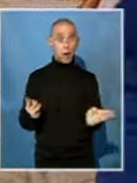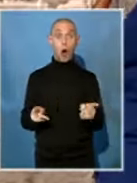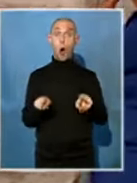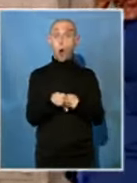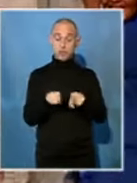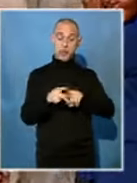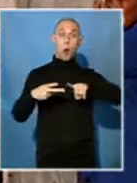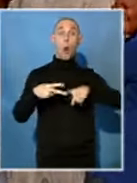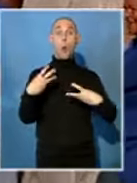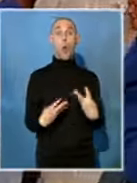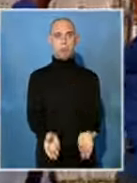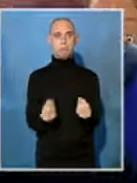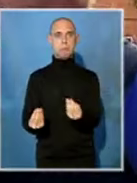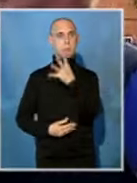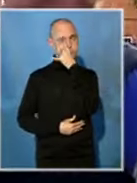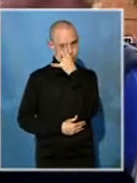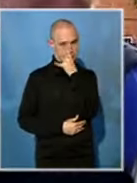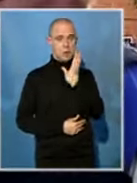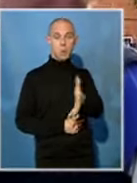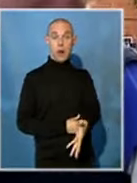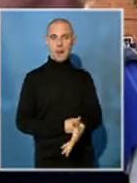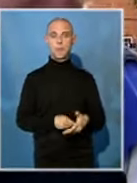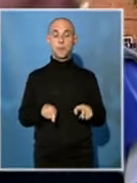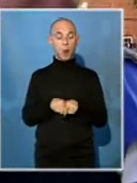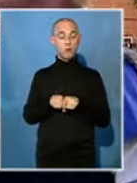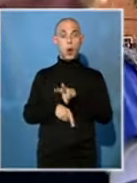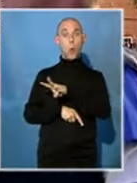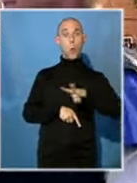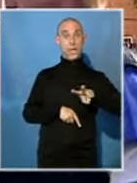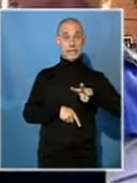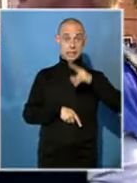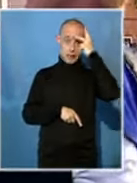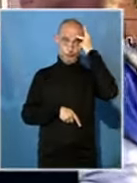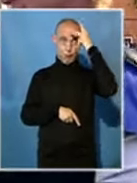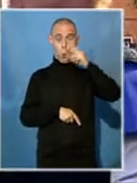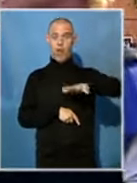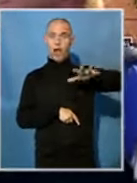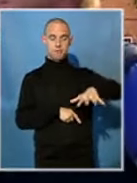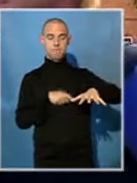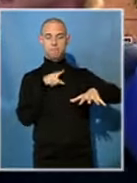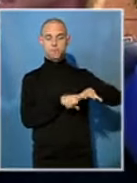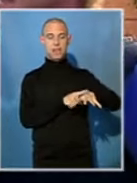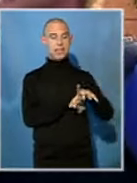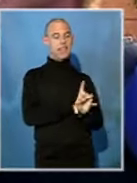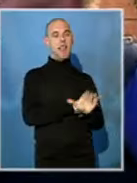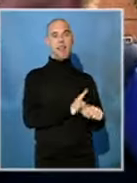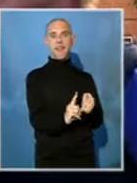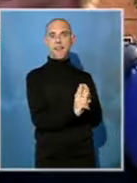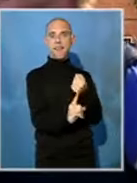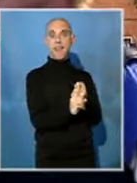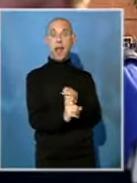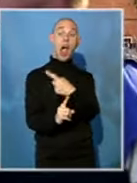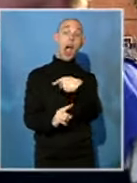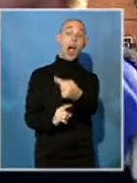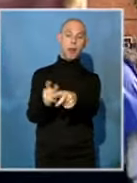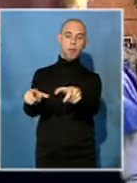provide decent housing. And west of Pretoria, the DA election campaign faced some opposition from residents